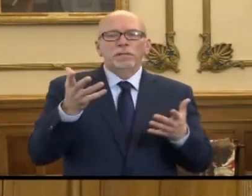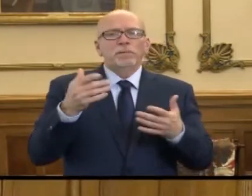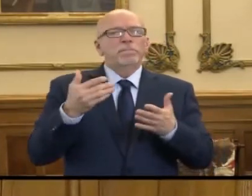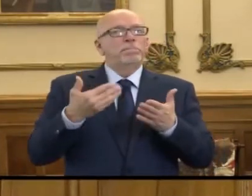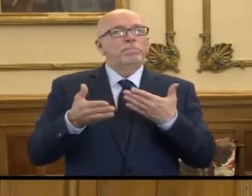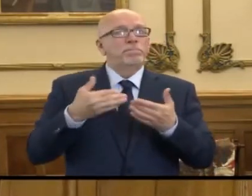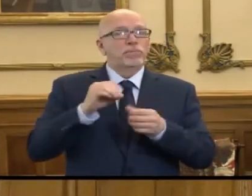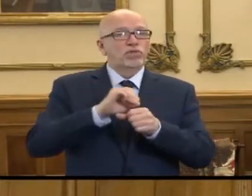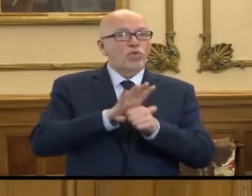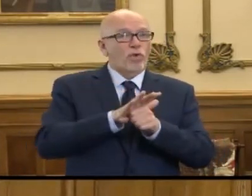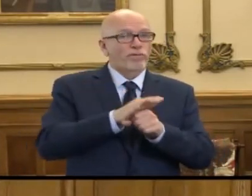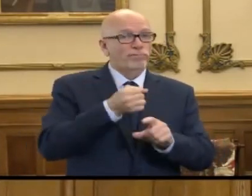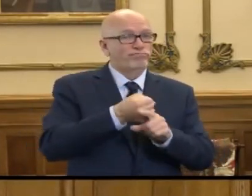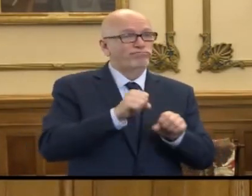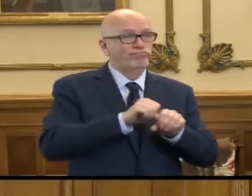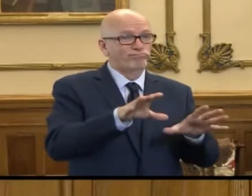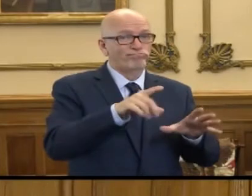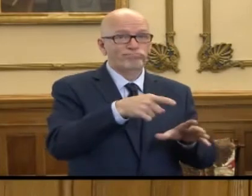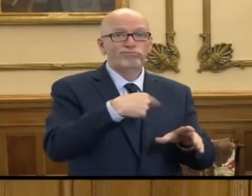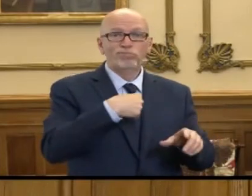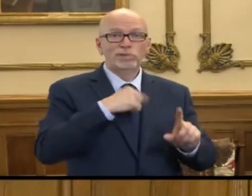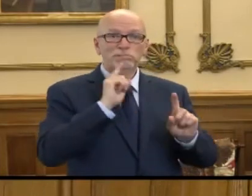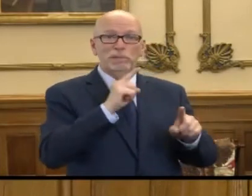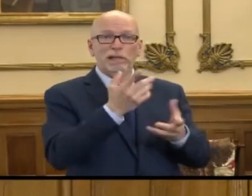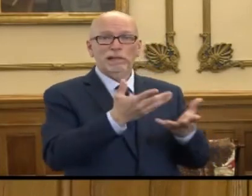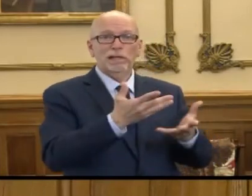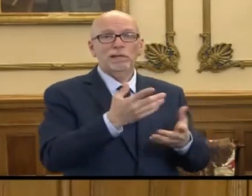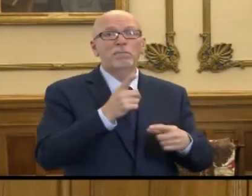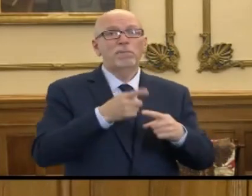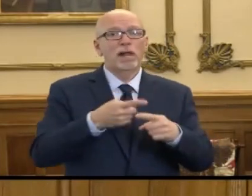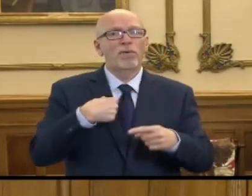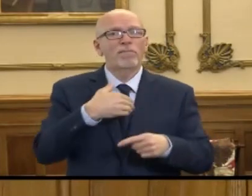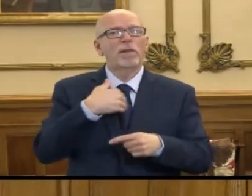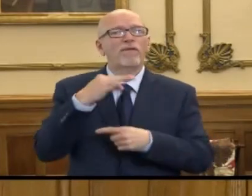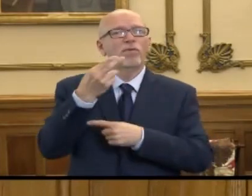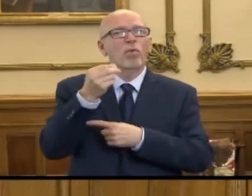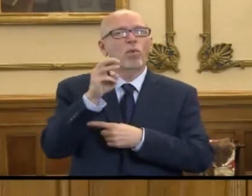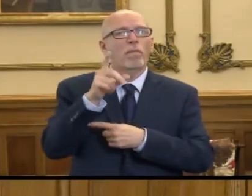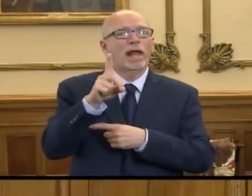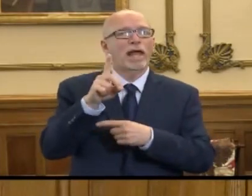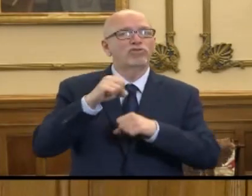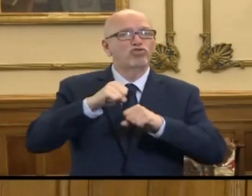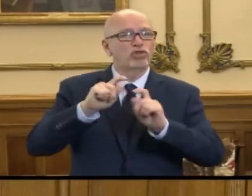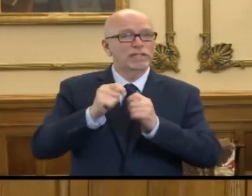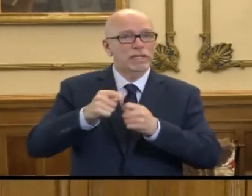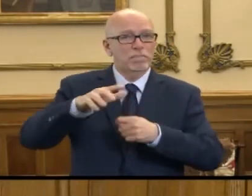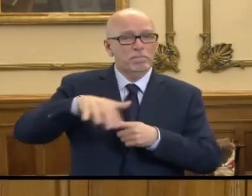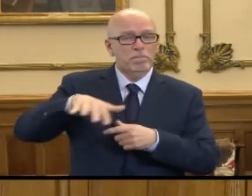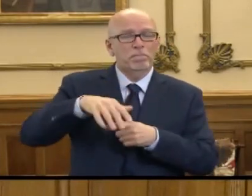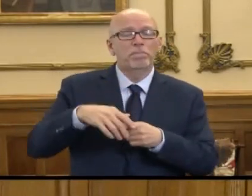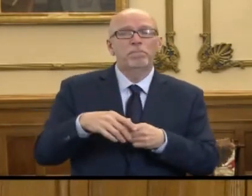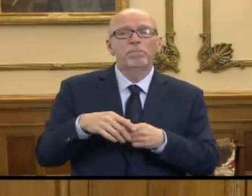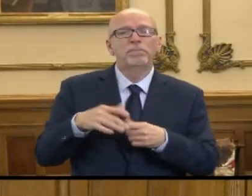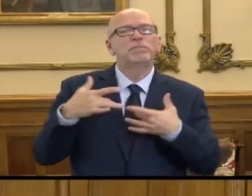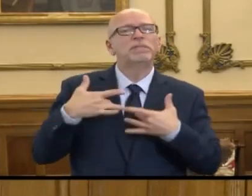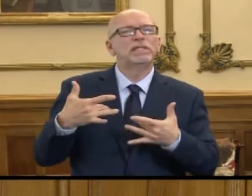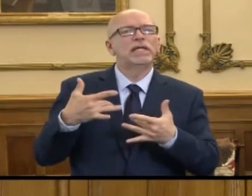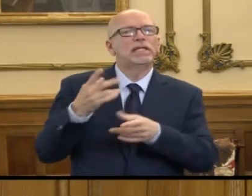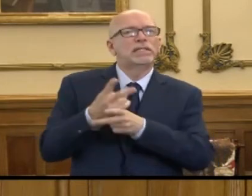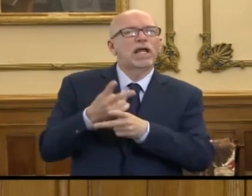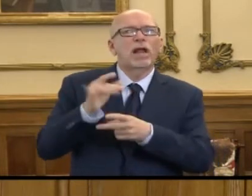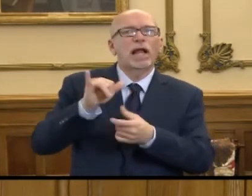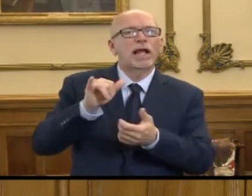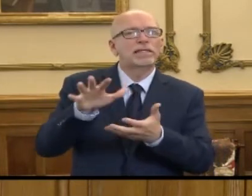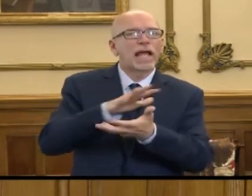the COVID-19 response, we have members of the Homeland Security team that typically handle things like